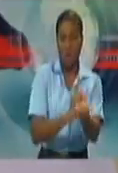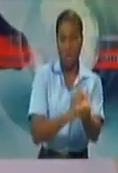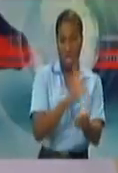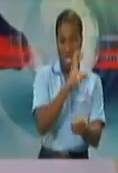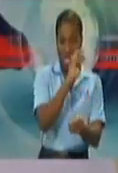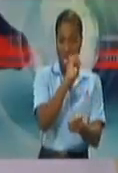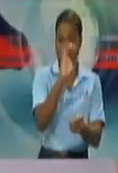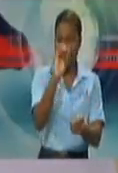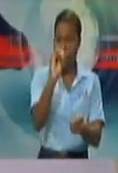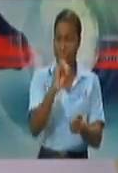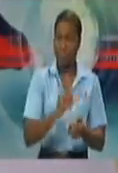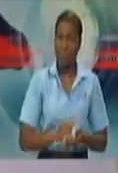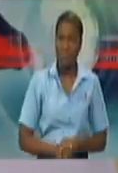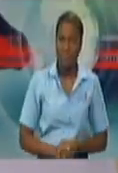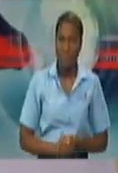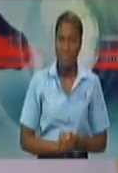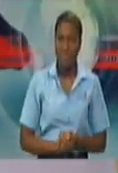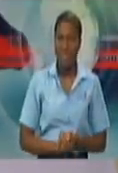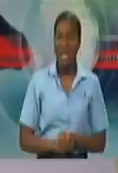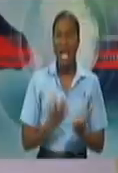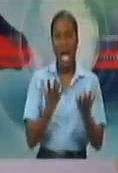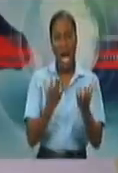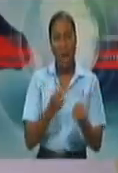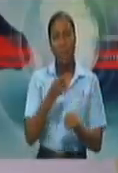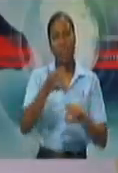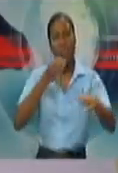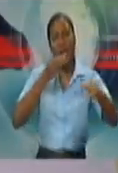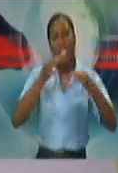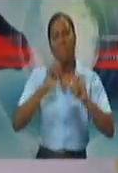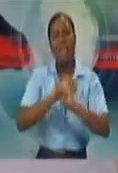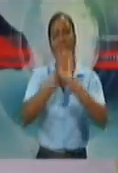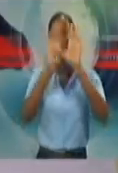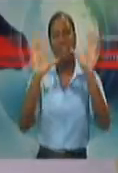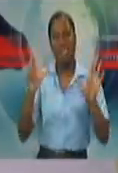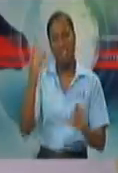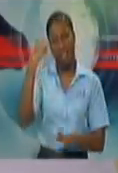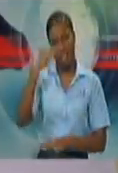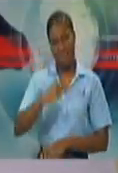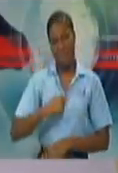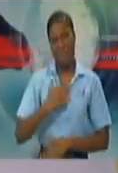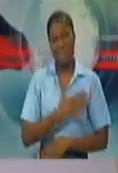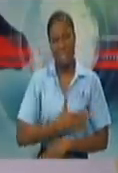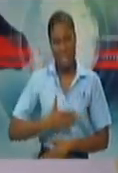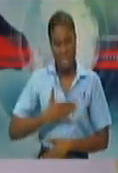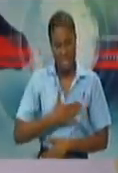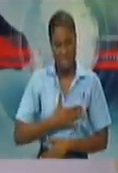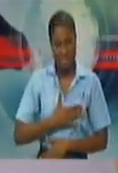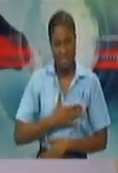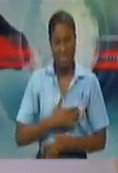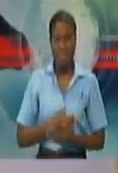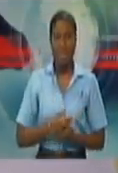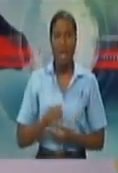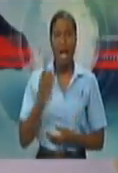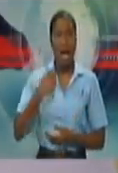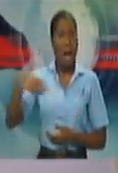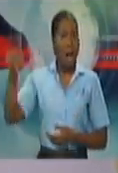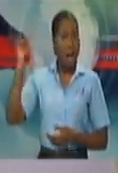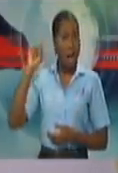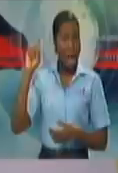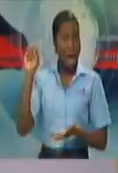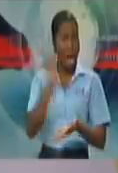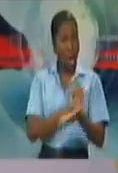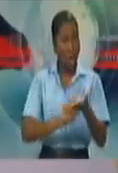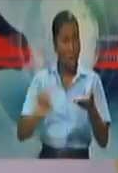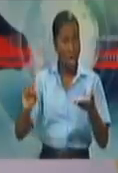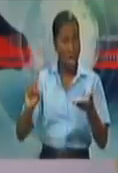situation I'm hoping you can bring some clarity to. In one of the pressers last week, Dr. Bernard